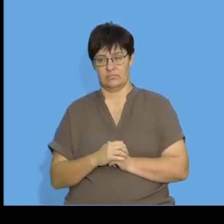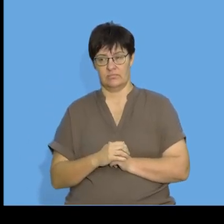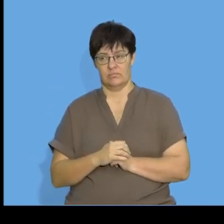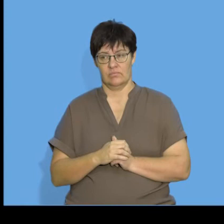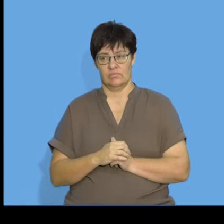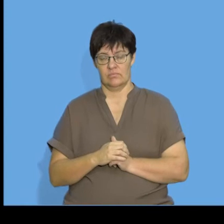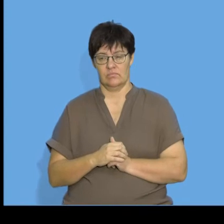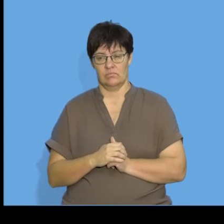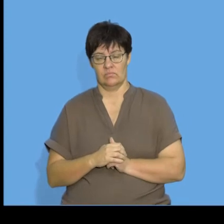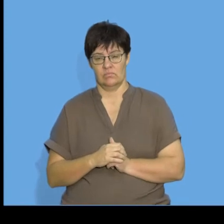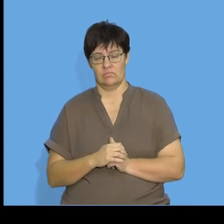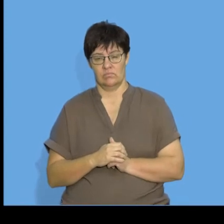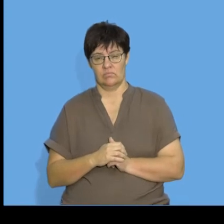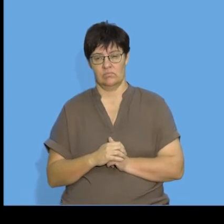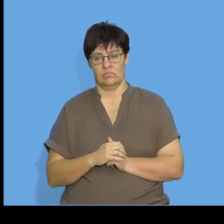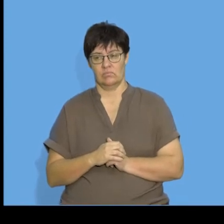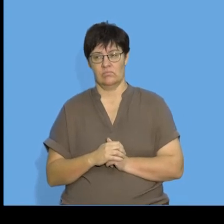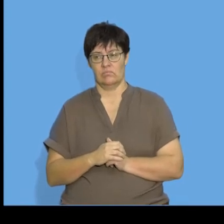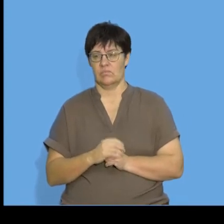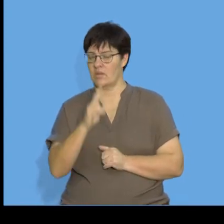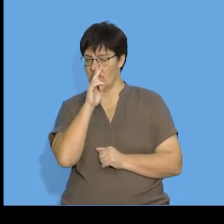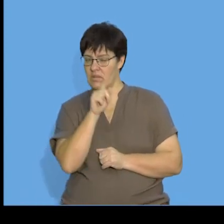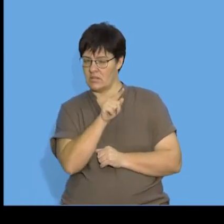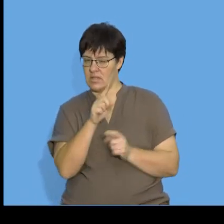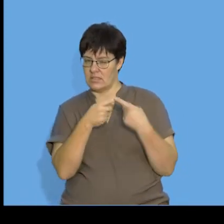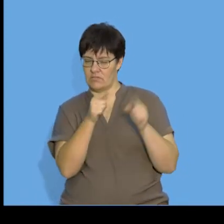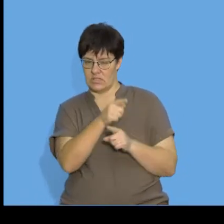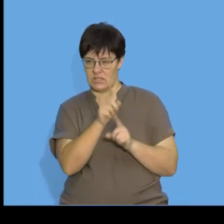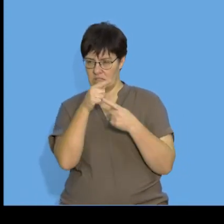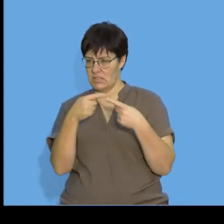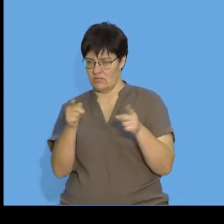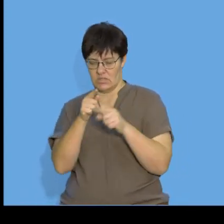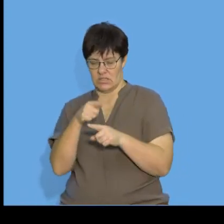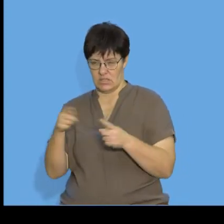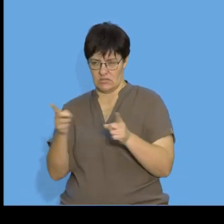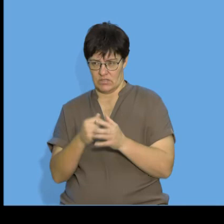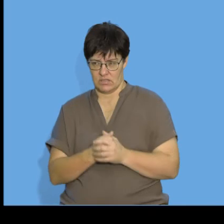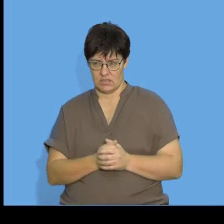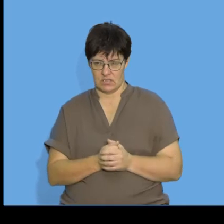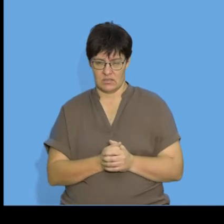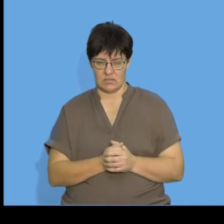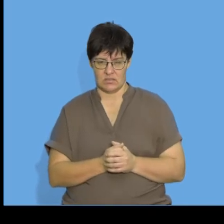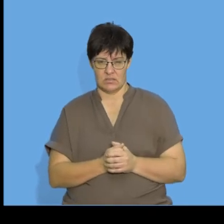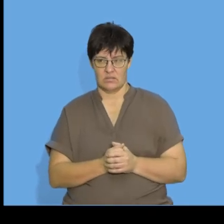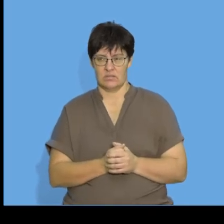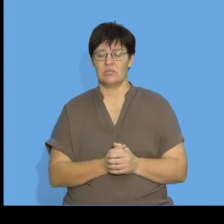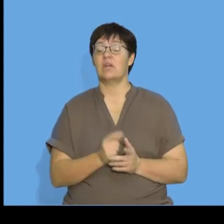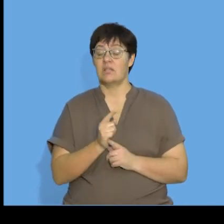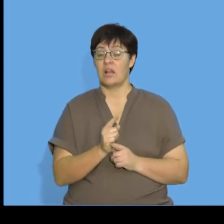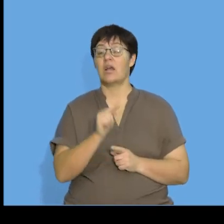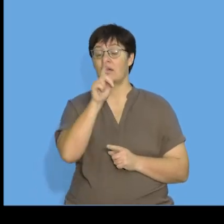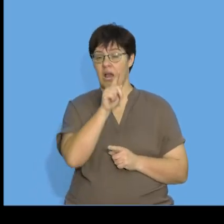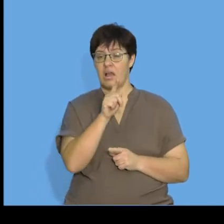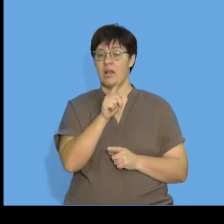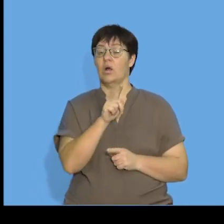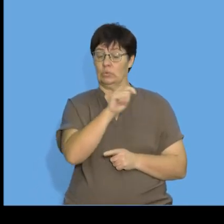the first thing that I'm going to do is I'm going to look at the first differences of the pattern and just a reminder the first differences are the differences